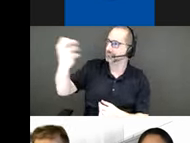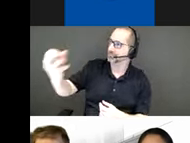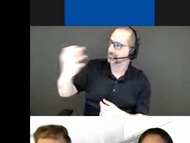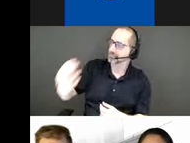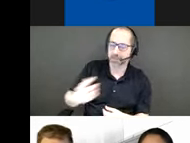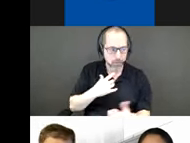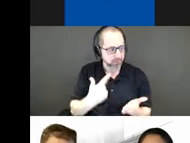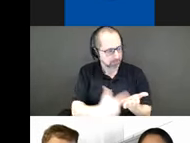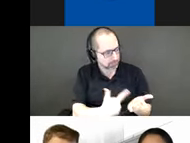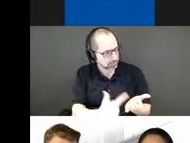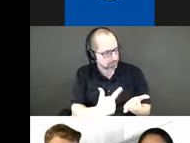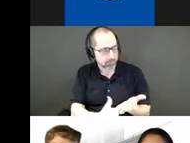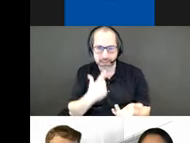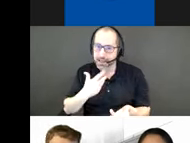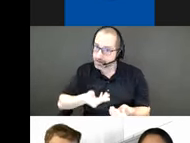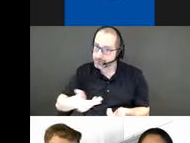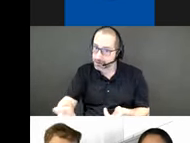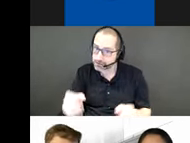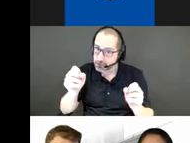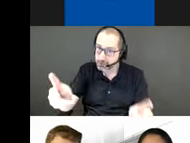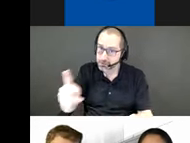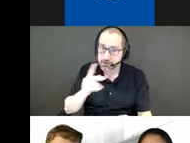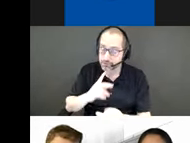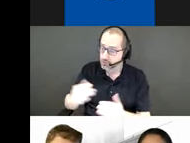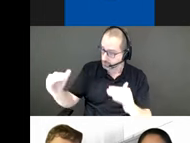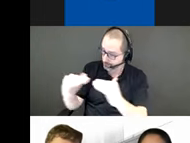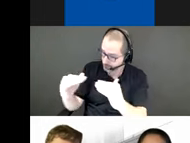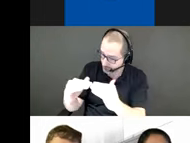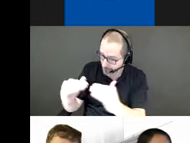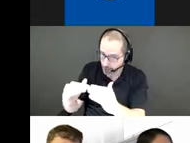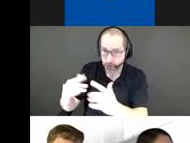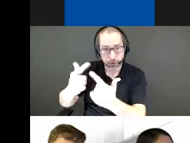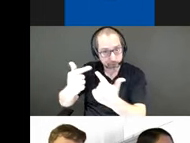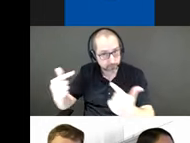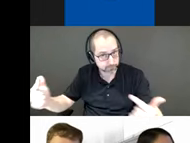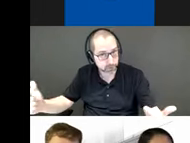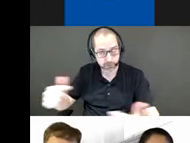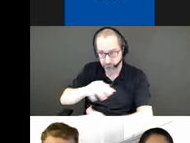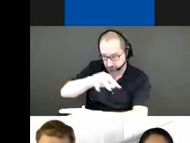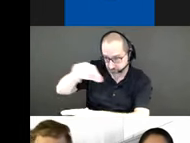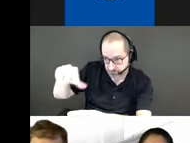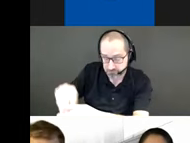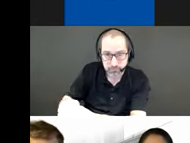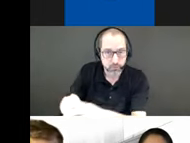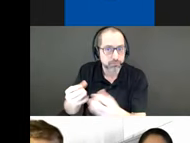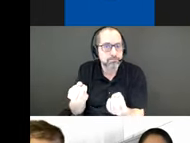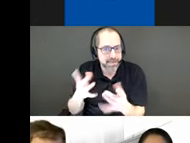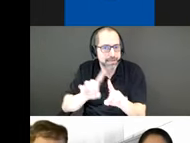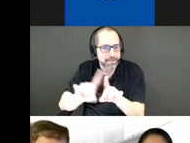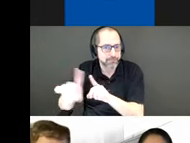opportunities for equitable and diverse participation by the many communities invested in and using these spaces.